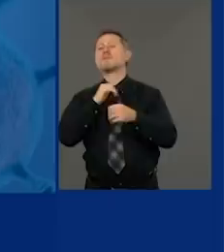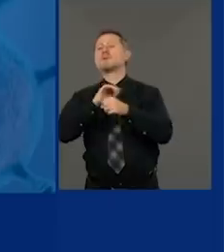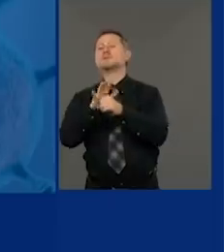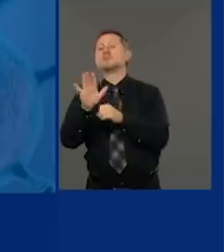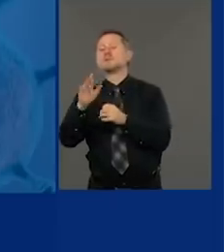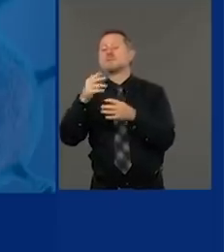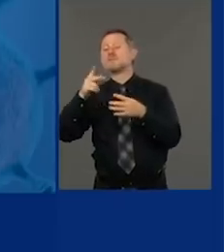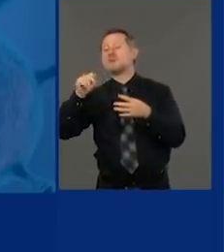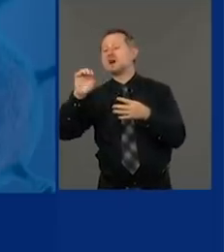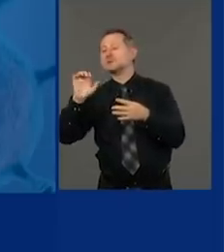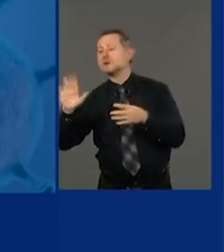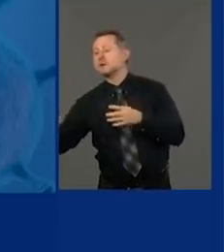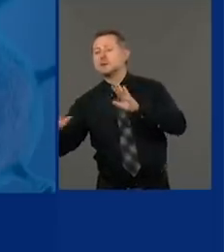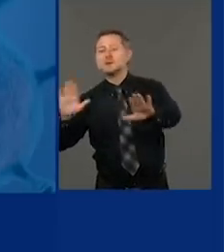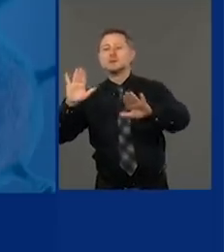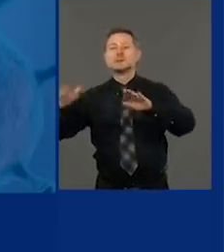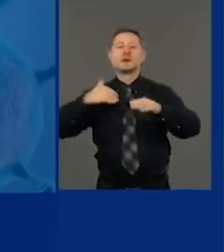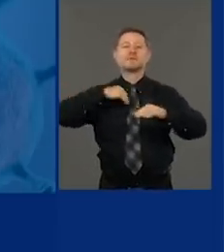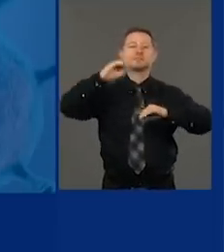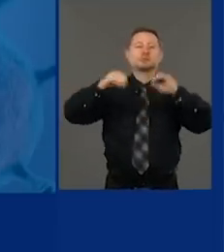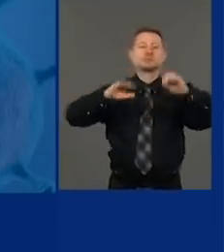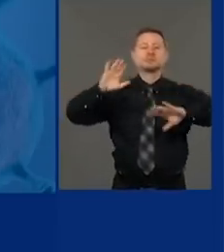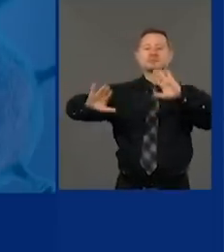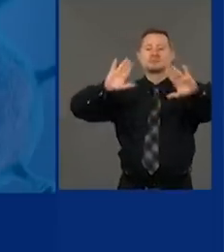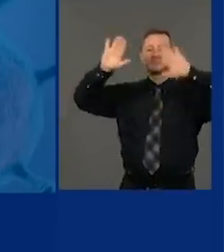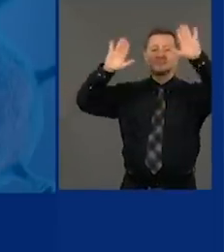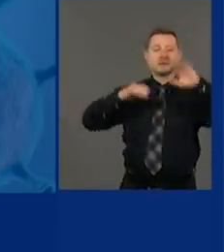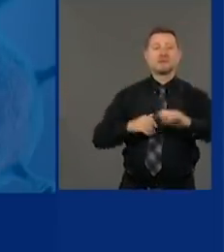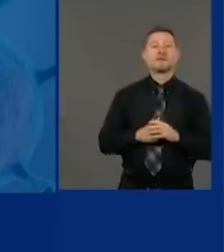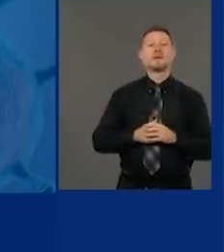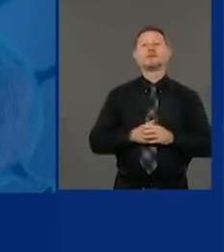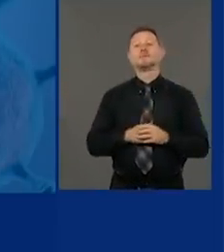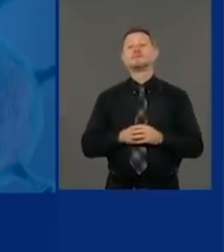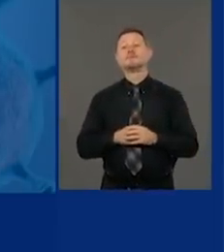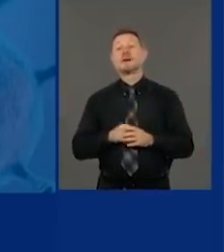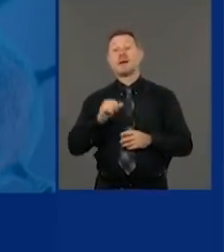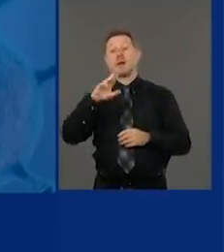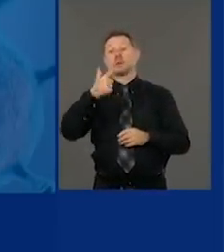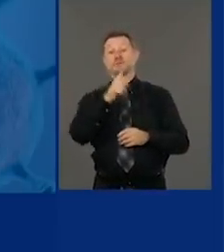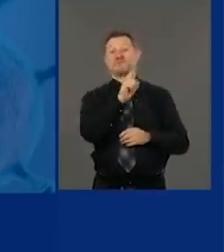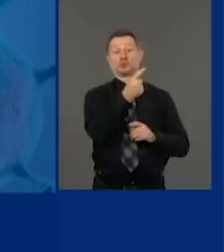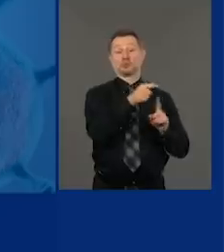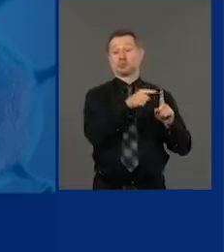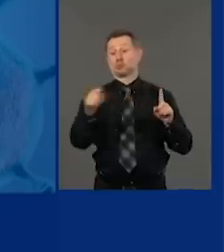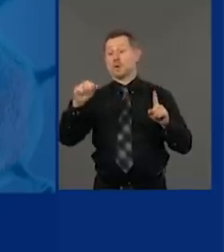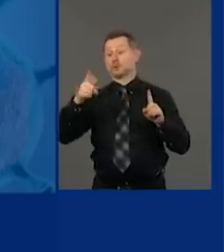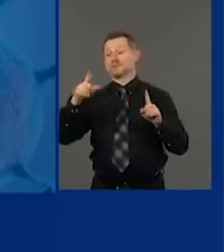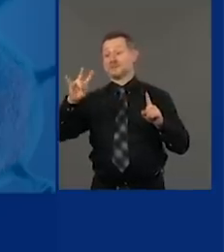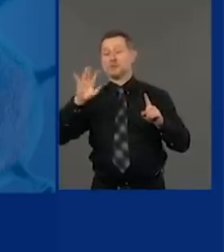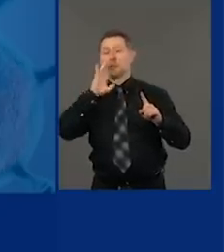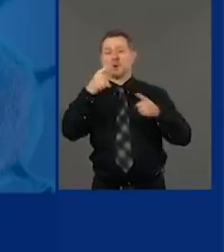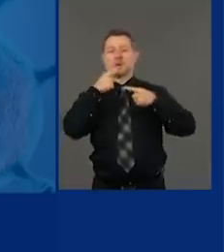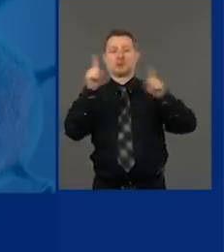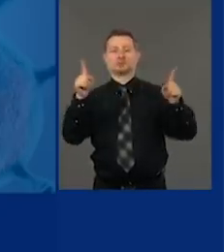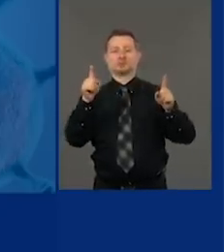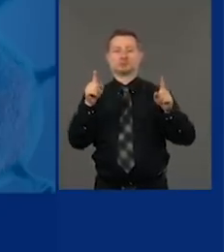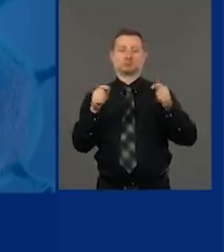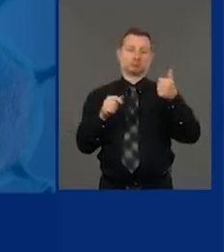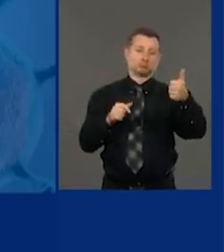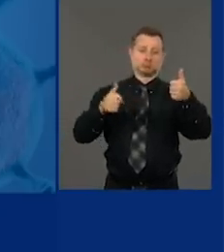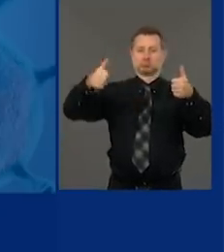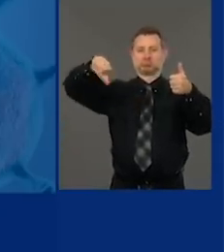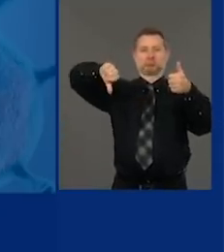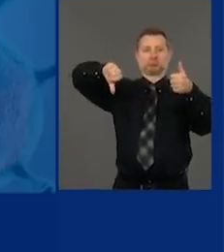14-day average. Between August 1st, you get a green light on August 1st. Between August 1st